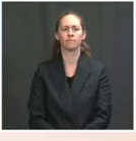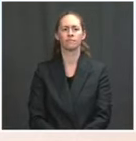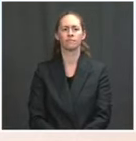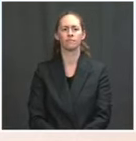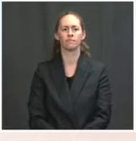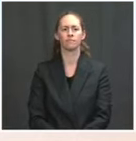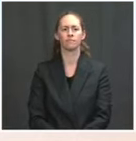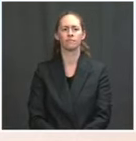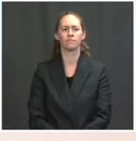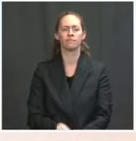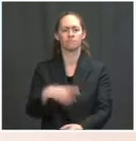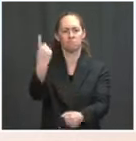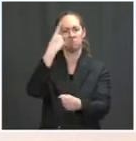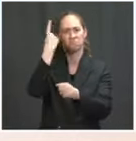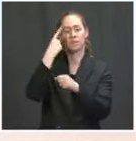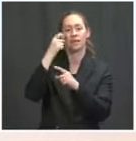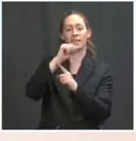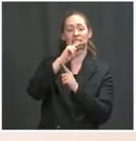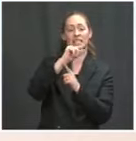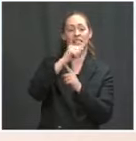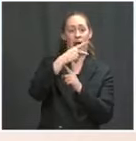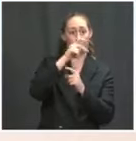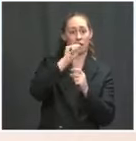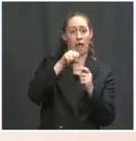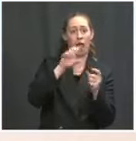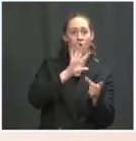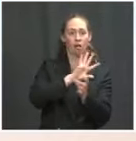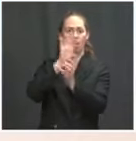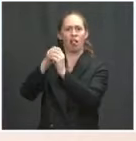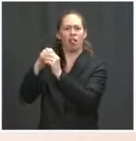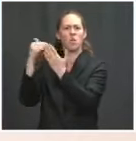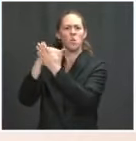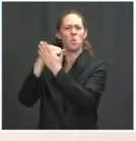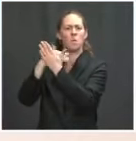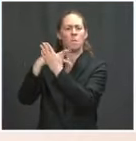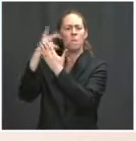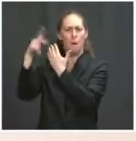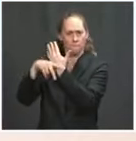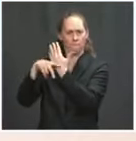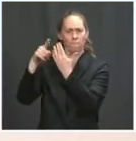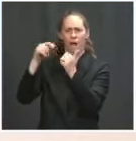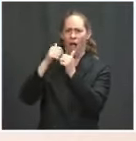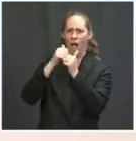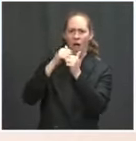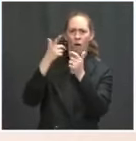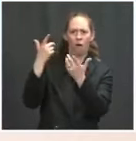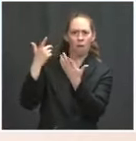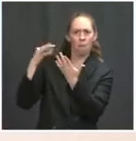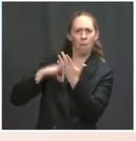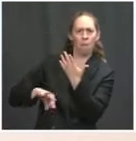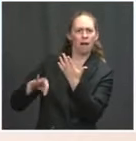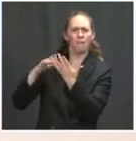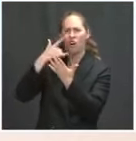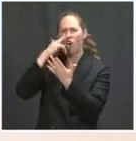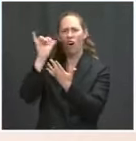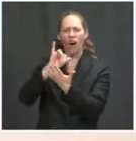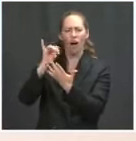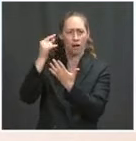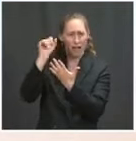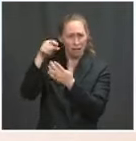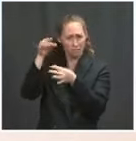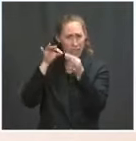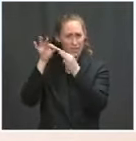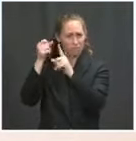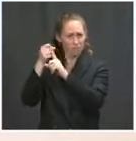under review right now. Can you talk a little bit about what that review entails and when we should expect results and how the reforms would be